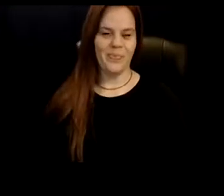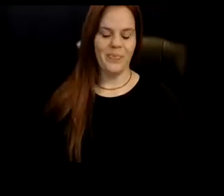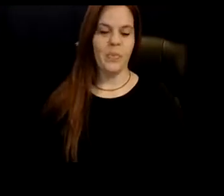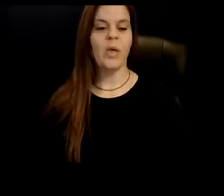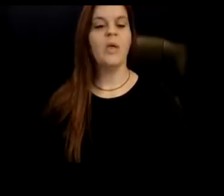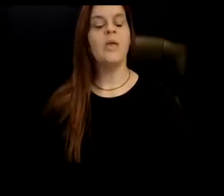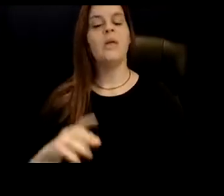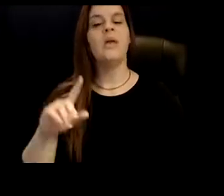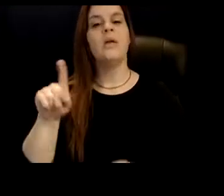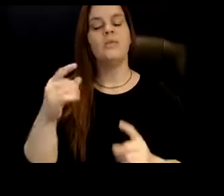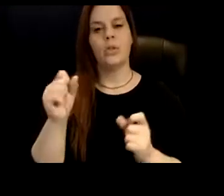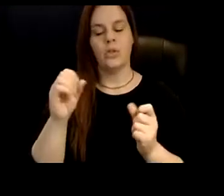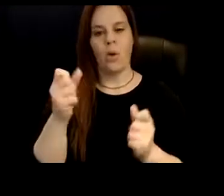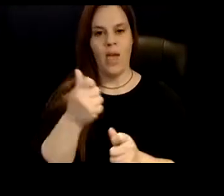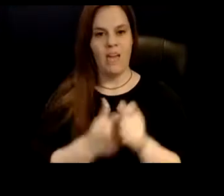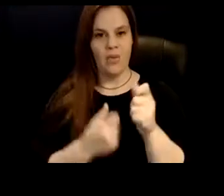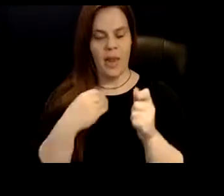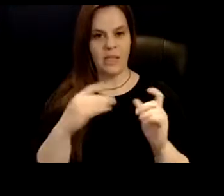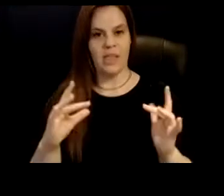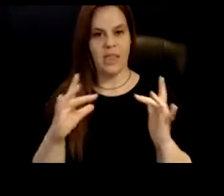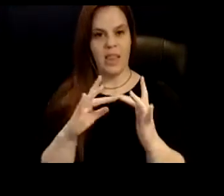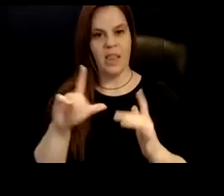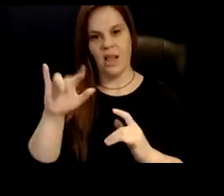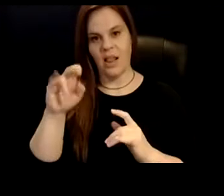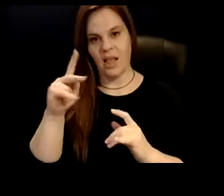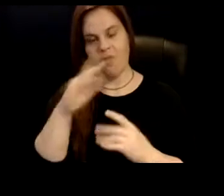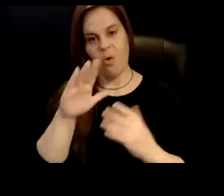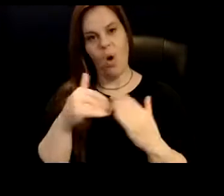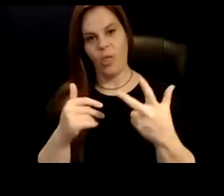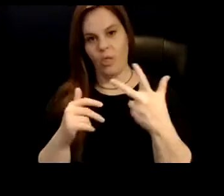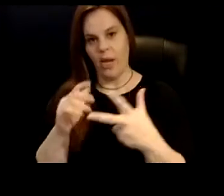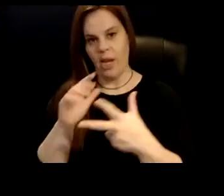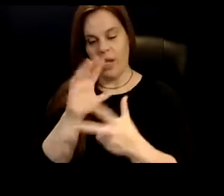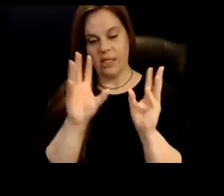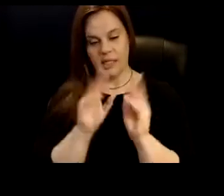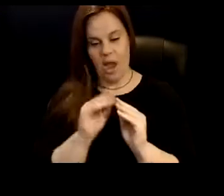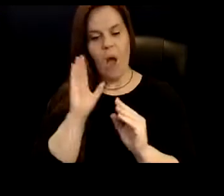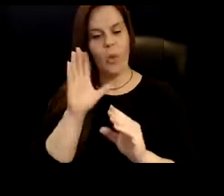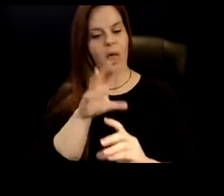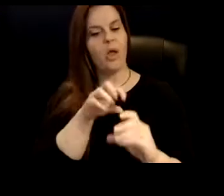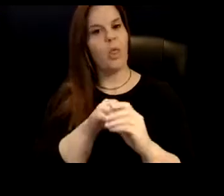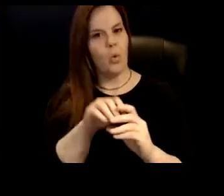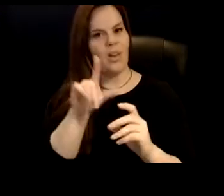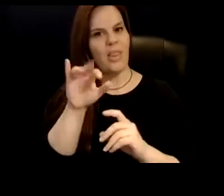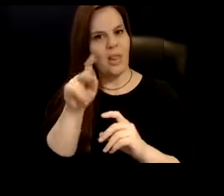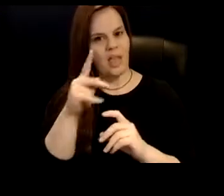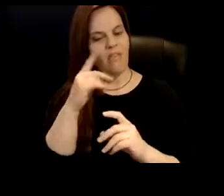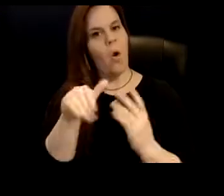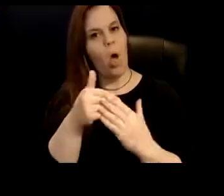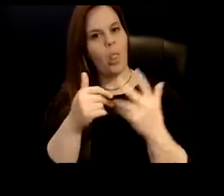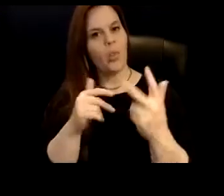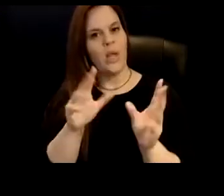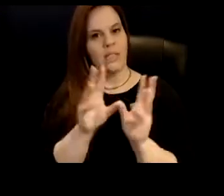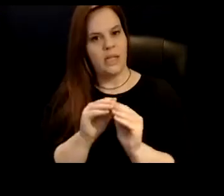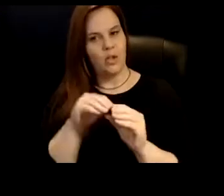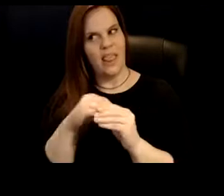Just so everybody has the link for all three sessions. I will include the link for the first two sessions in the email that goes out that has the link for this